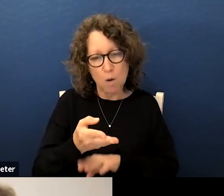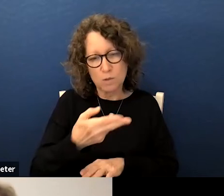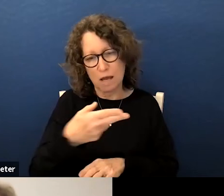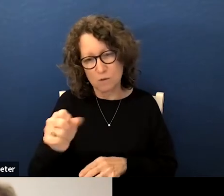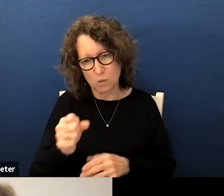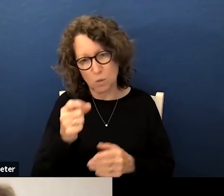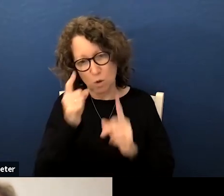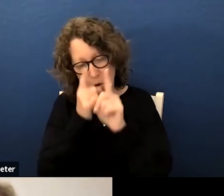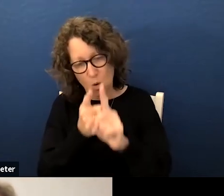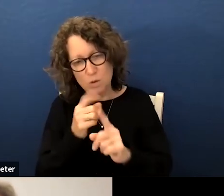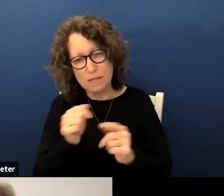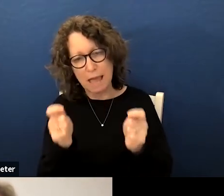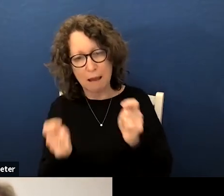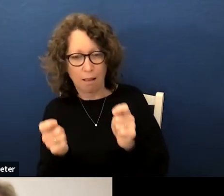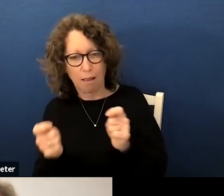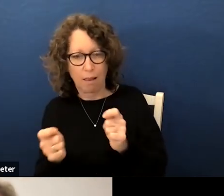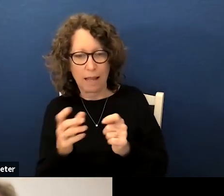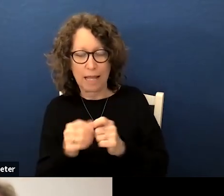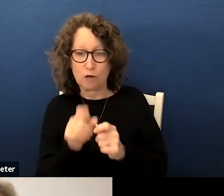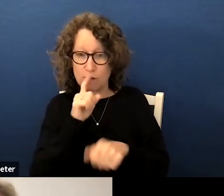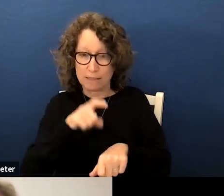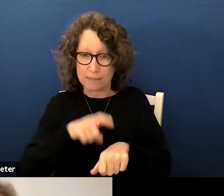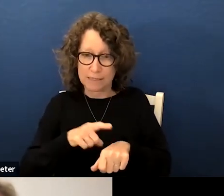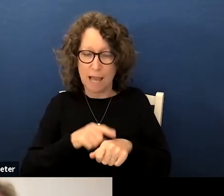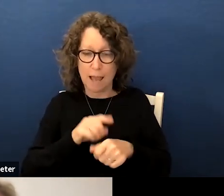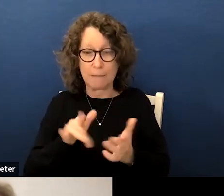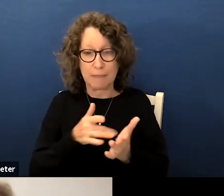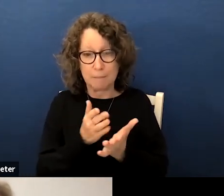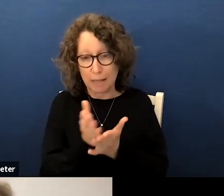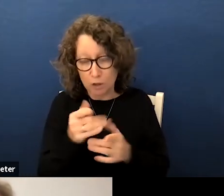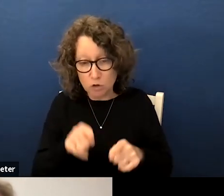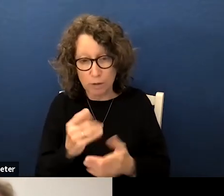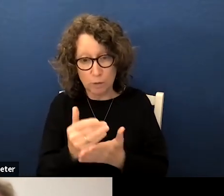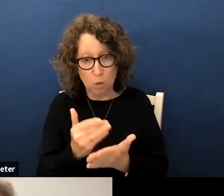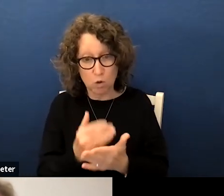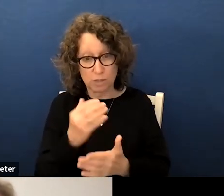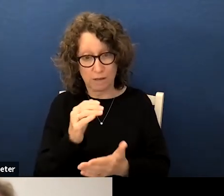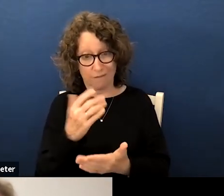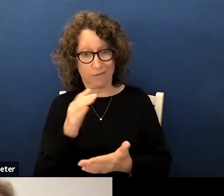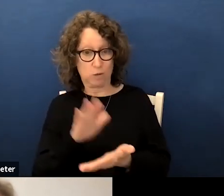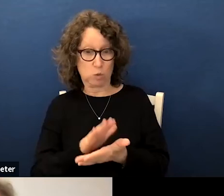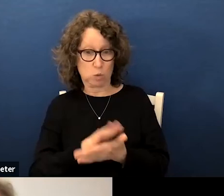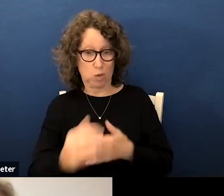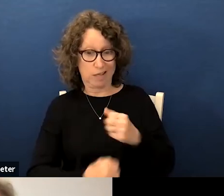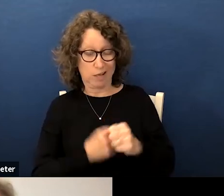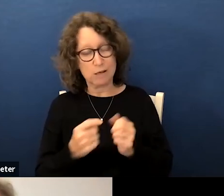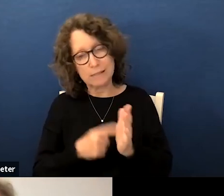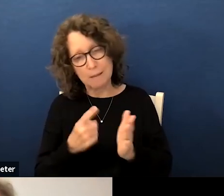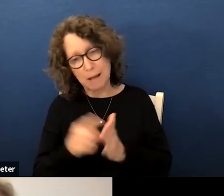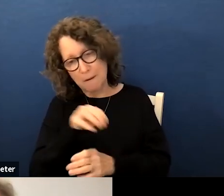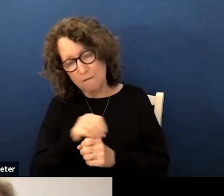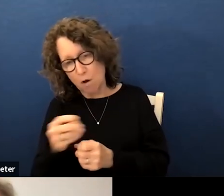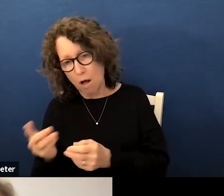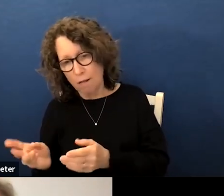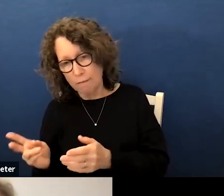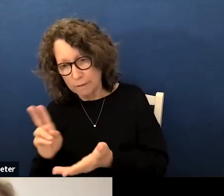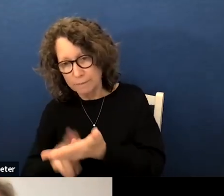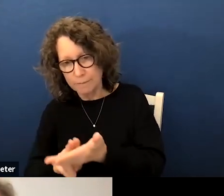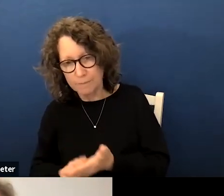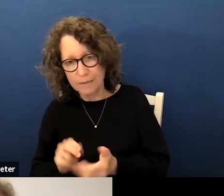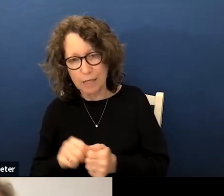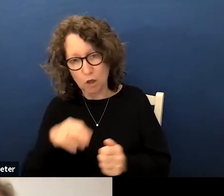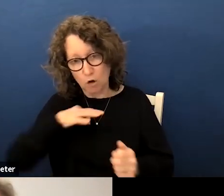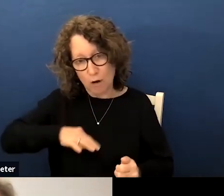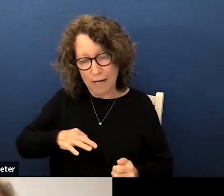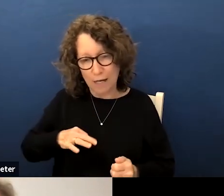make pivots and adjustments in real time and midstream during the course of the academic year sometimes that involves enrolling students in credit recovery or